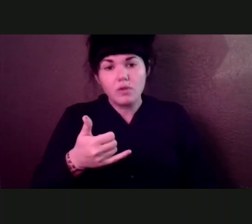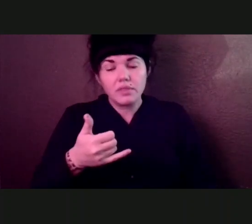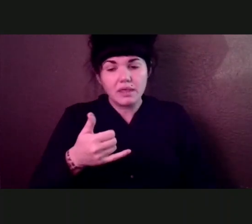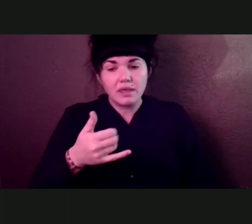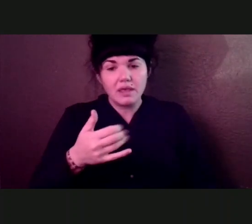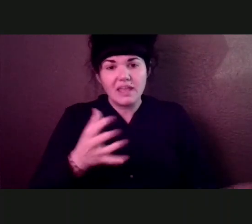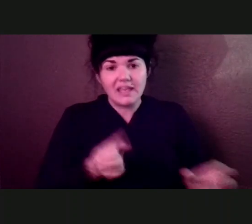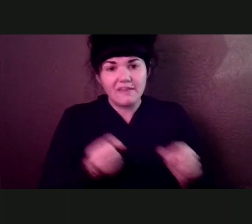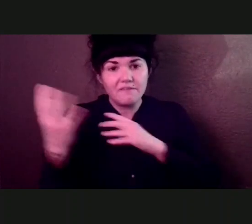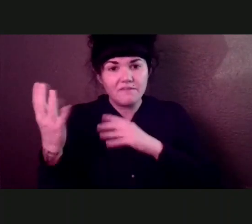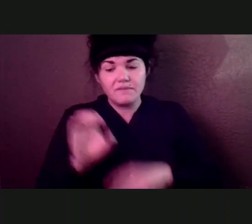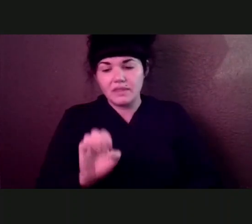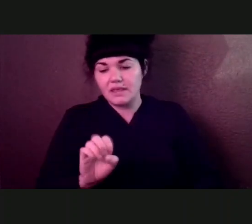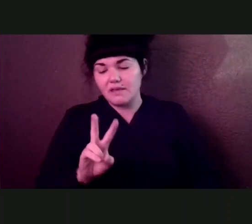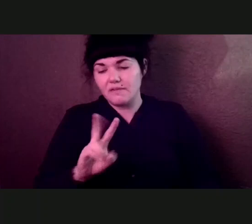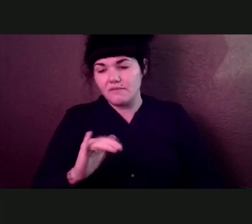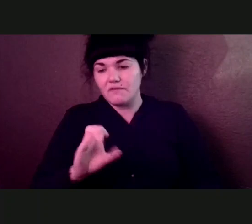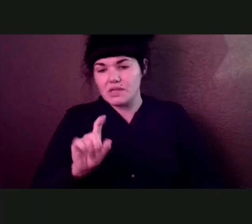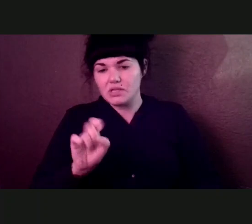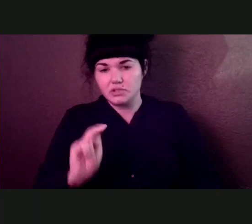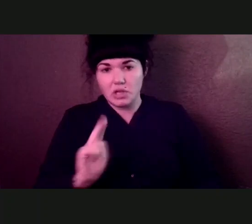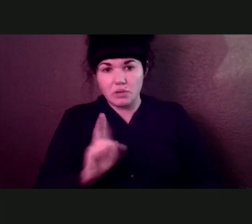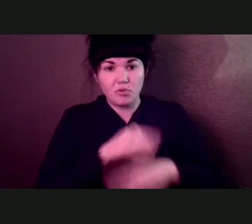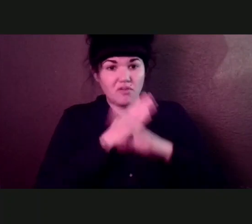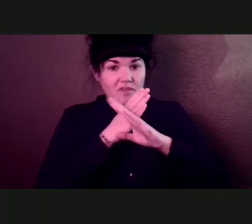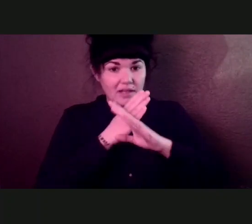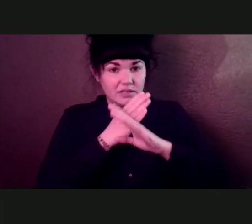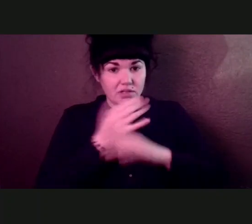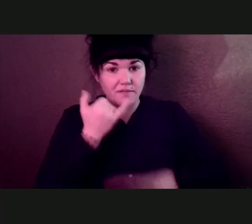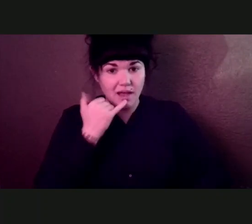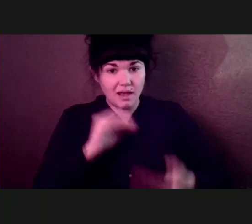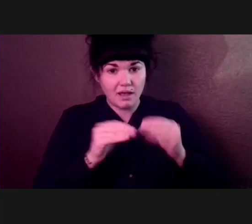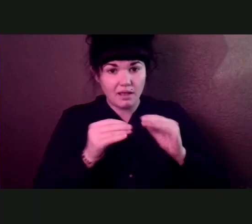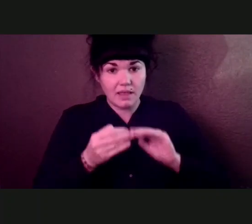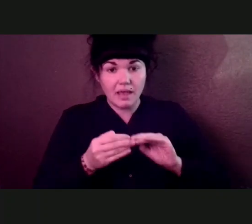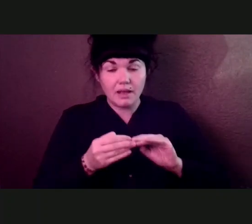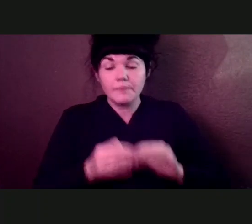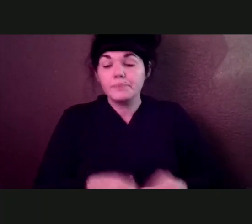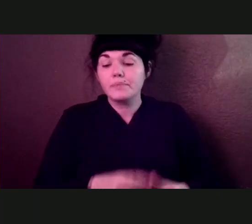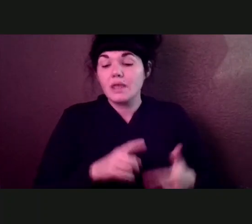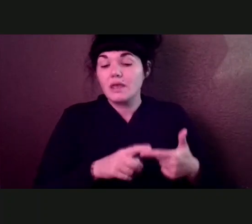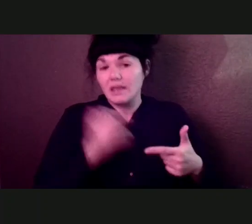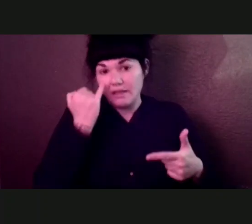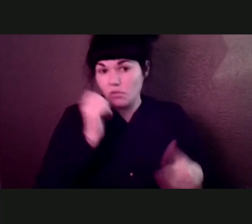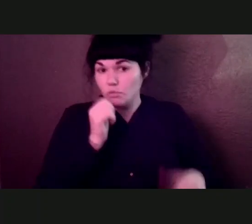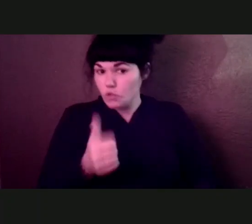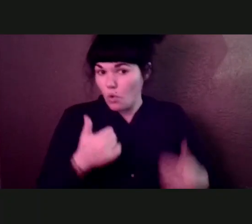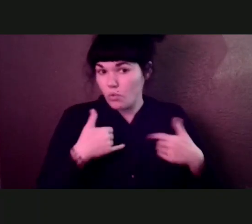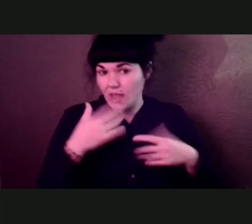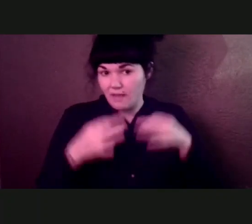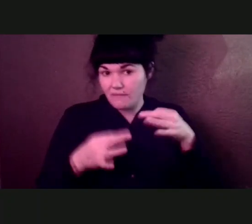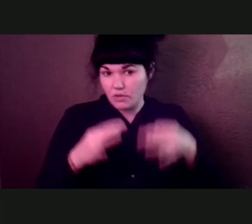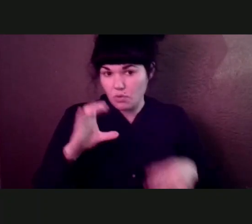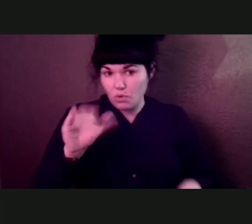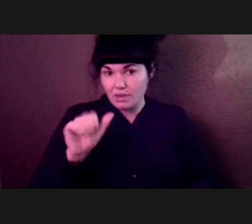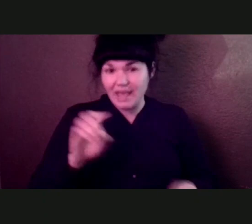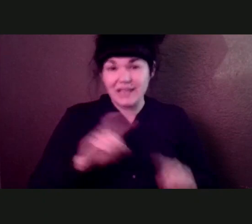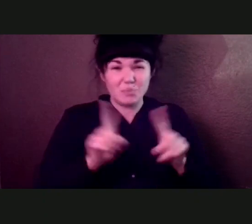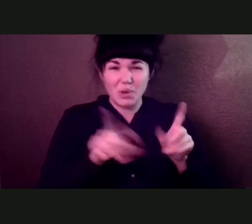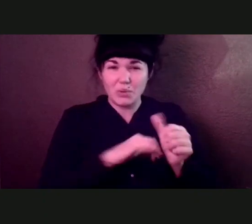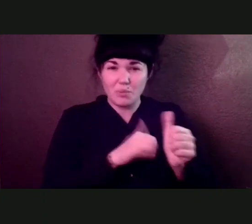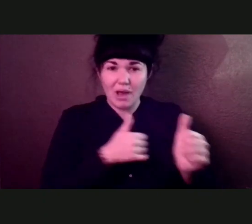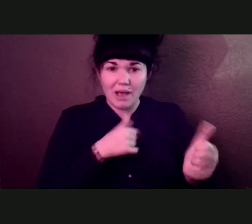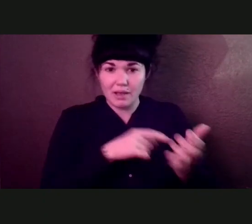help. If you don't have a court case, but you're still behind in your rental payments, click that link with Wayne Metro,